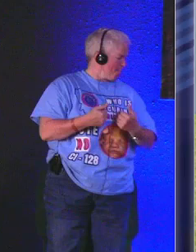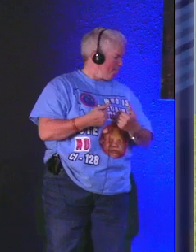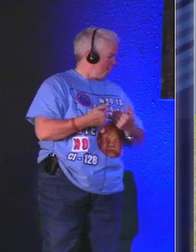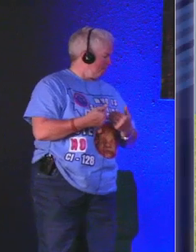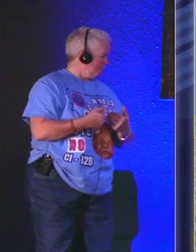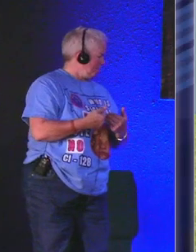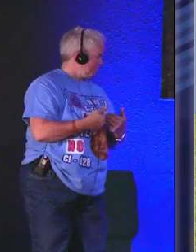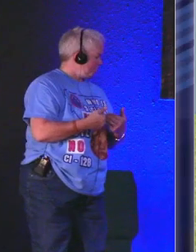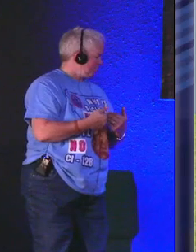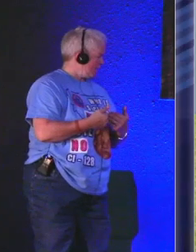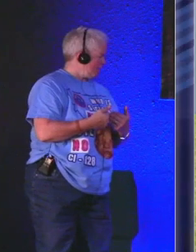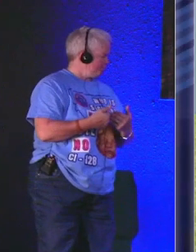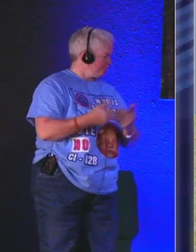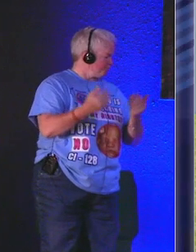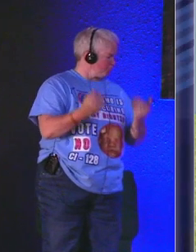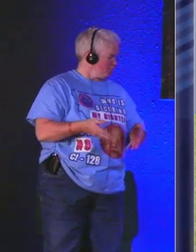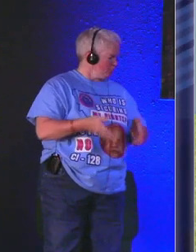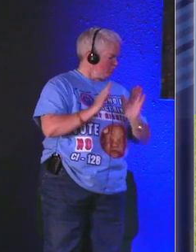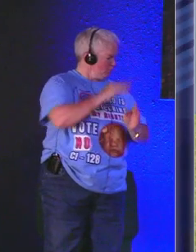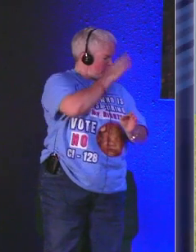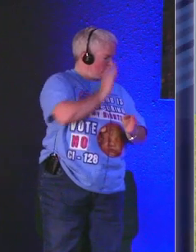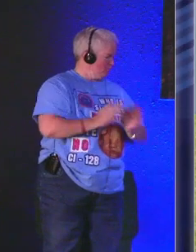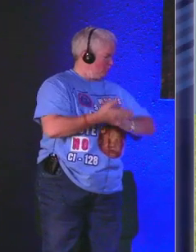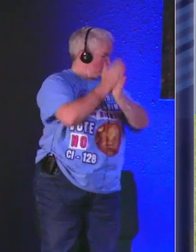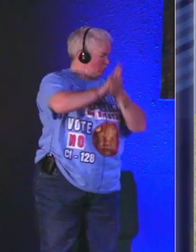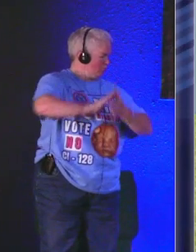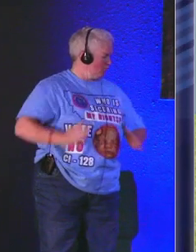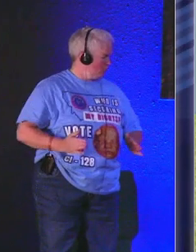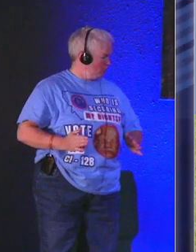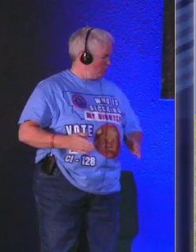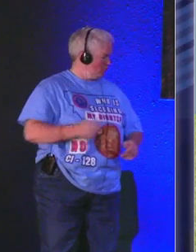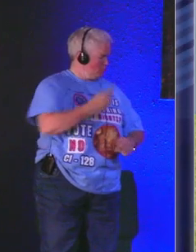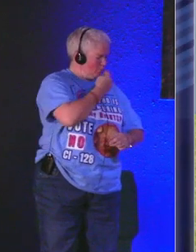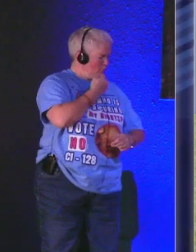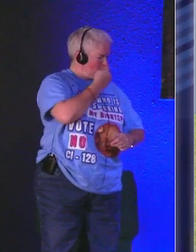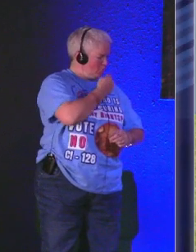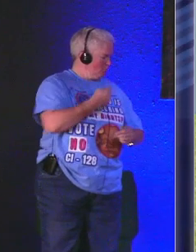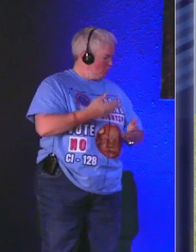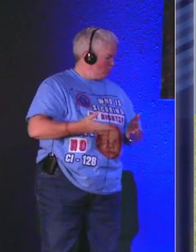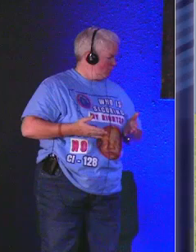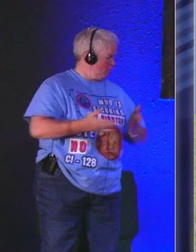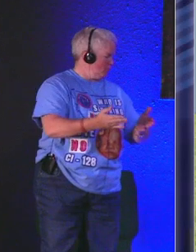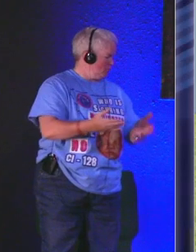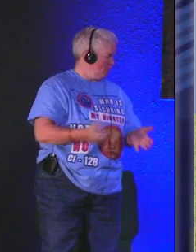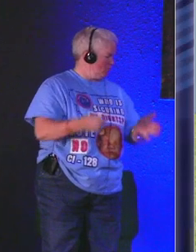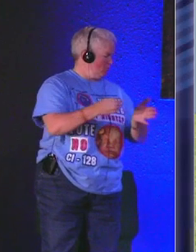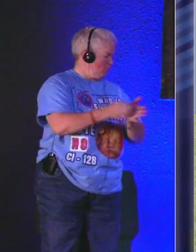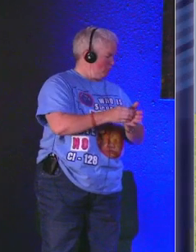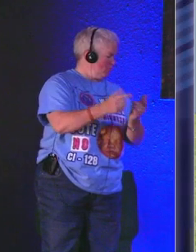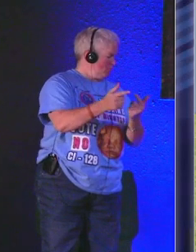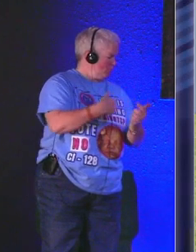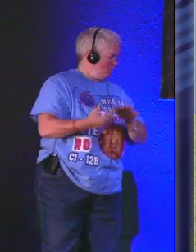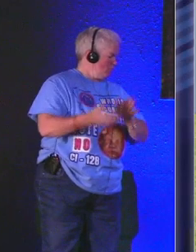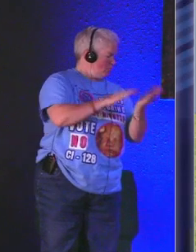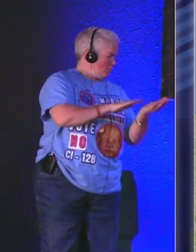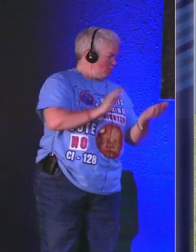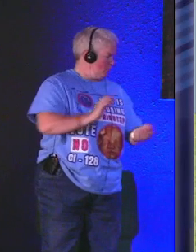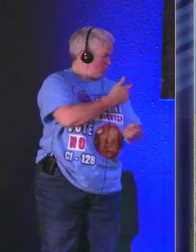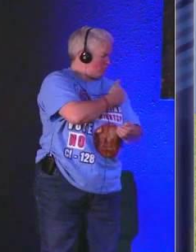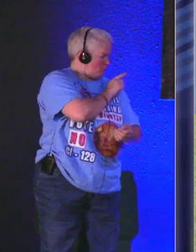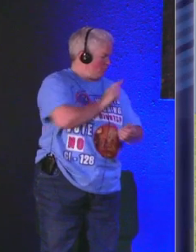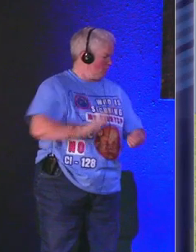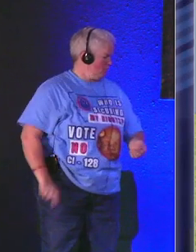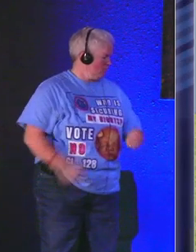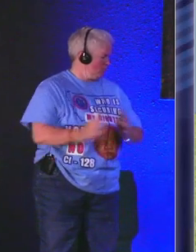20 and 21 now may the God of peace who brought again from the dead